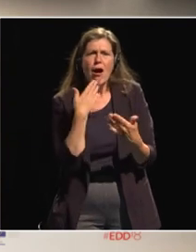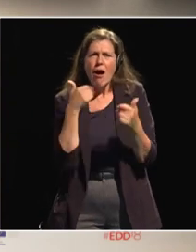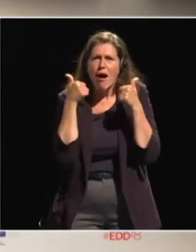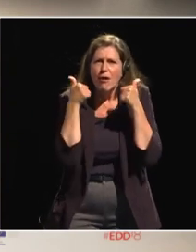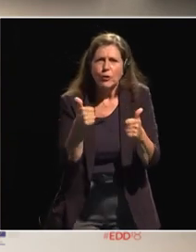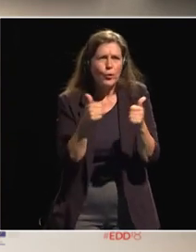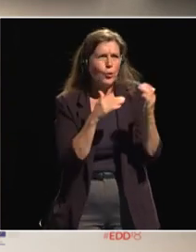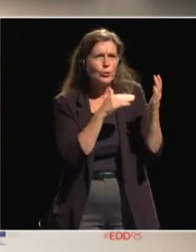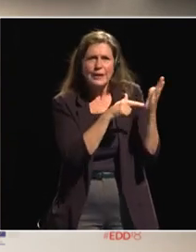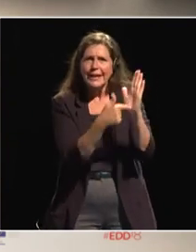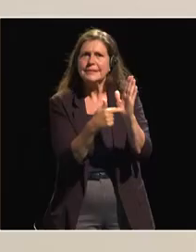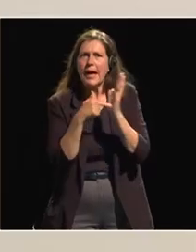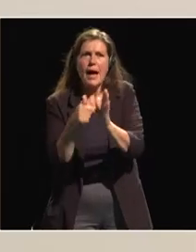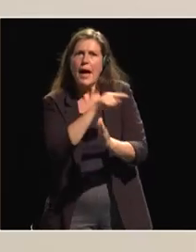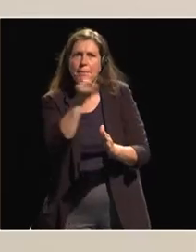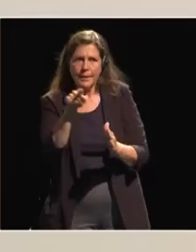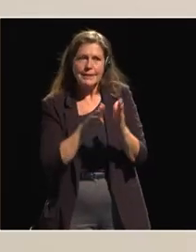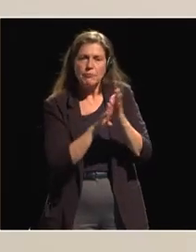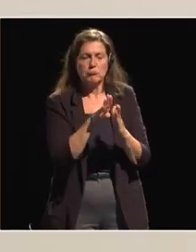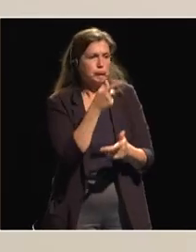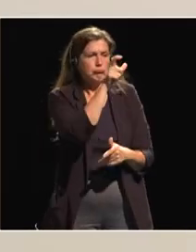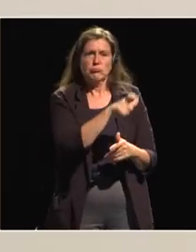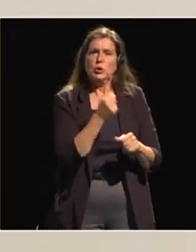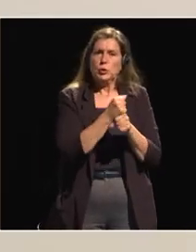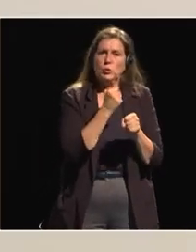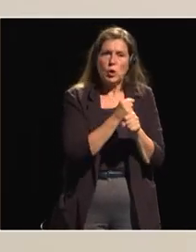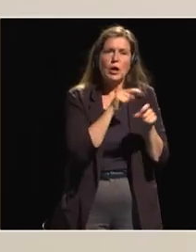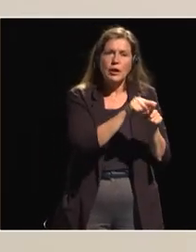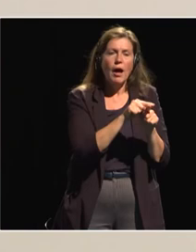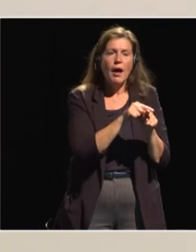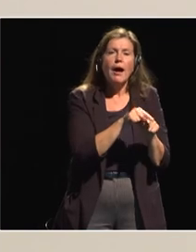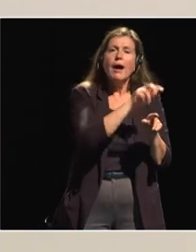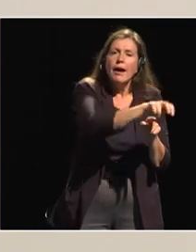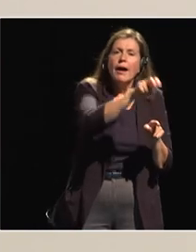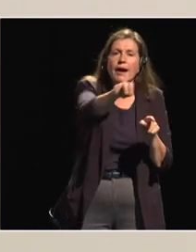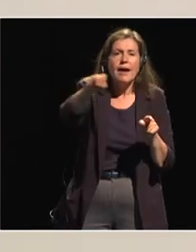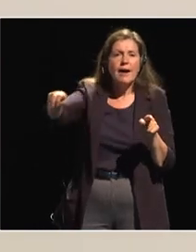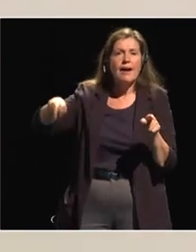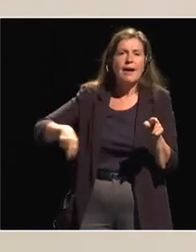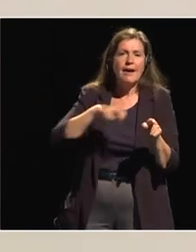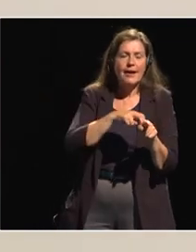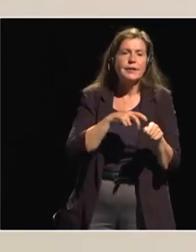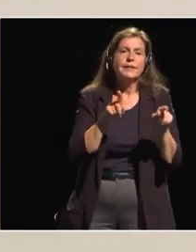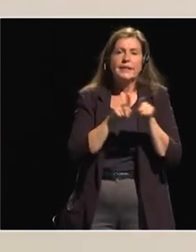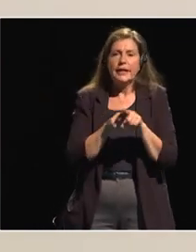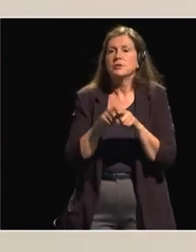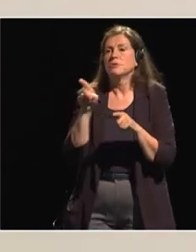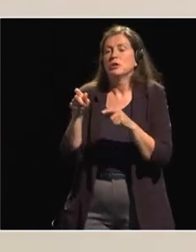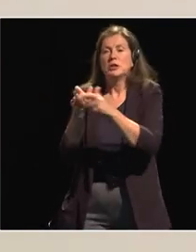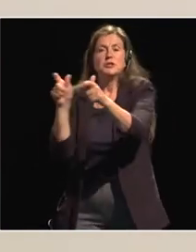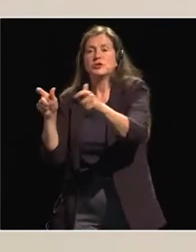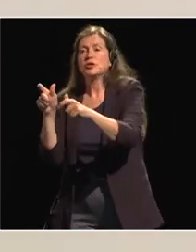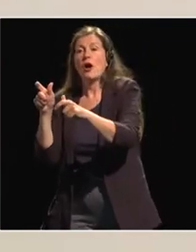now being developed those workers are circling around they worked in the industrial park and